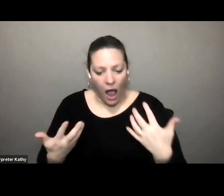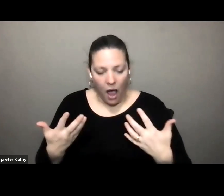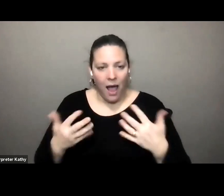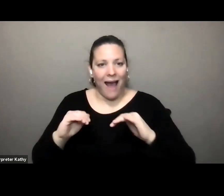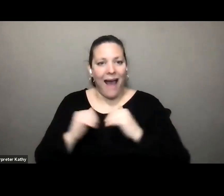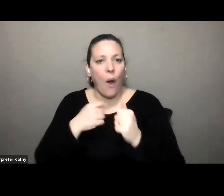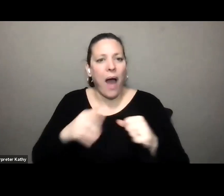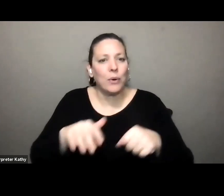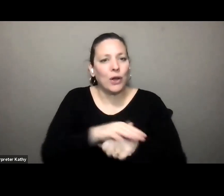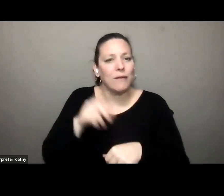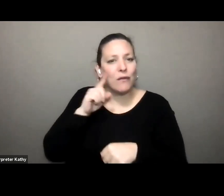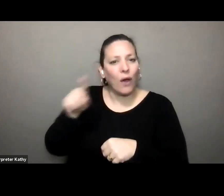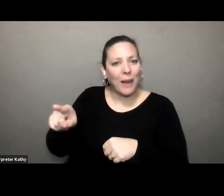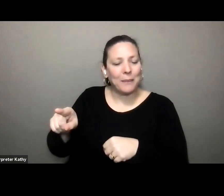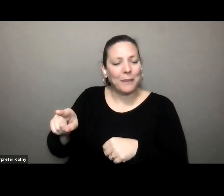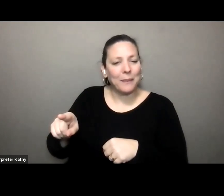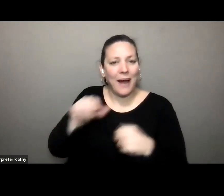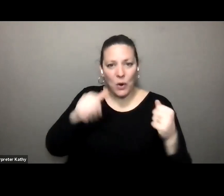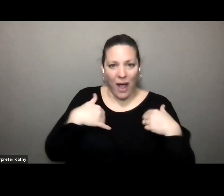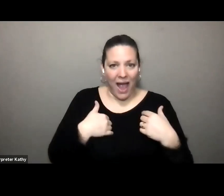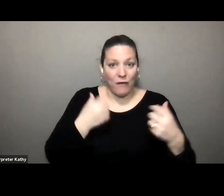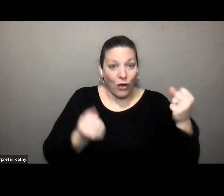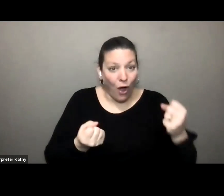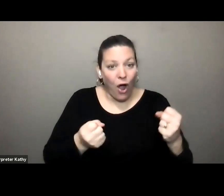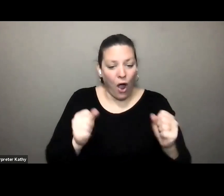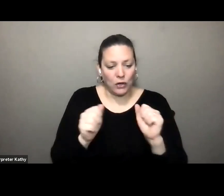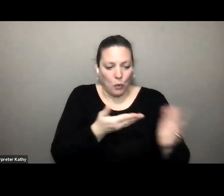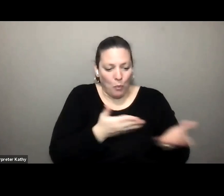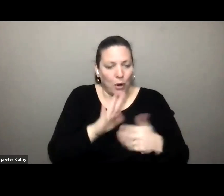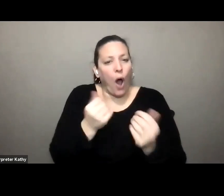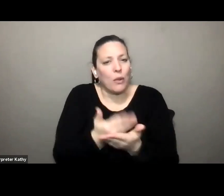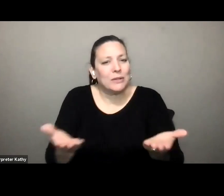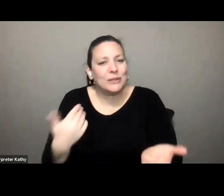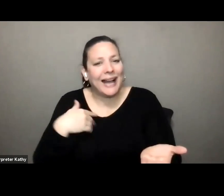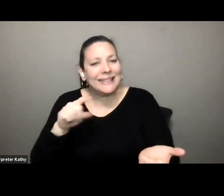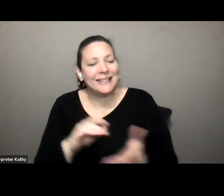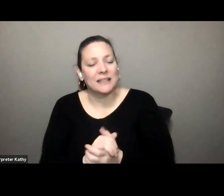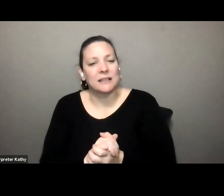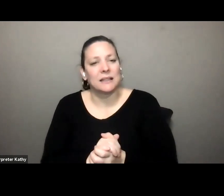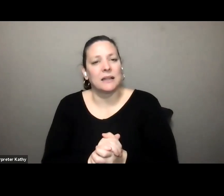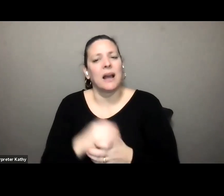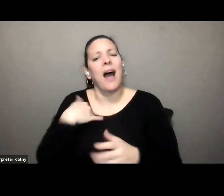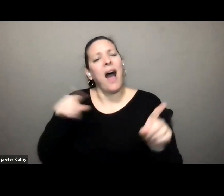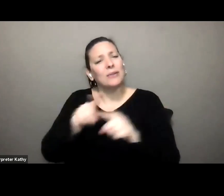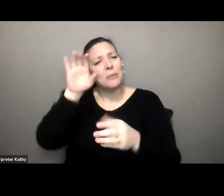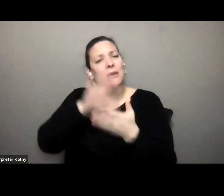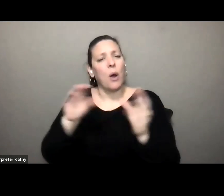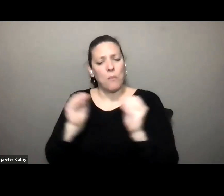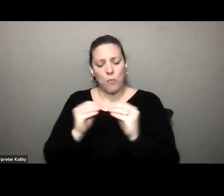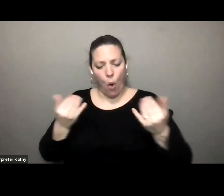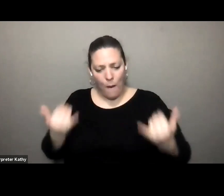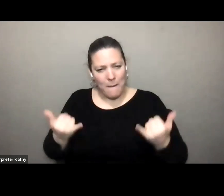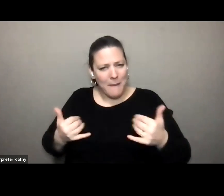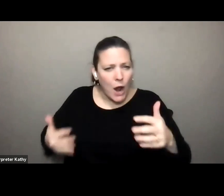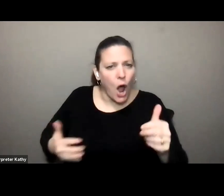the booth um and i also believe that in a more updated modern transit system i